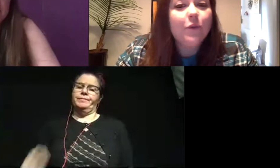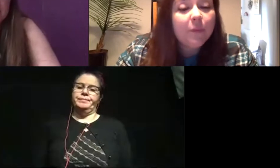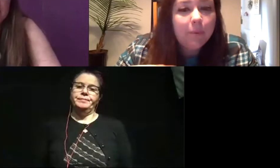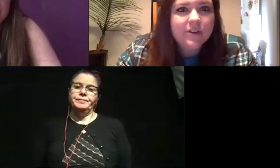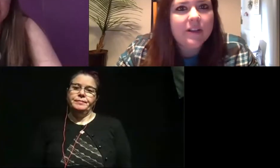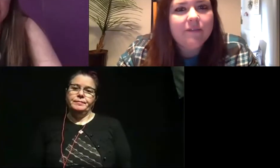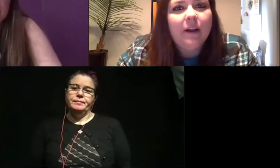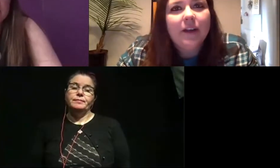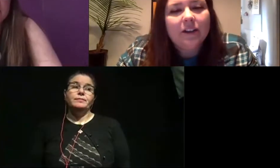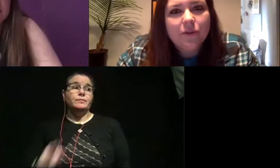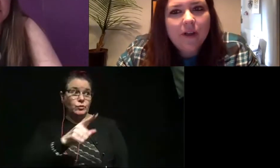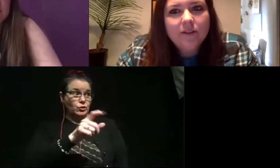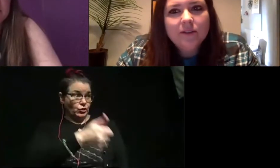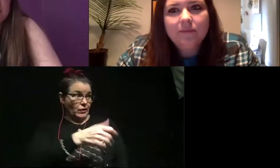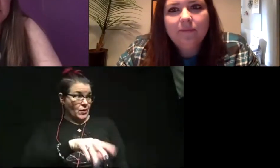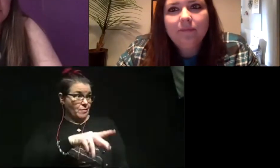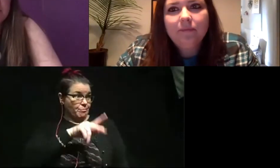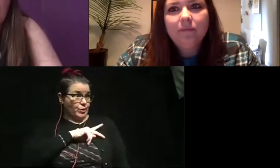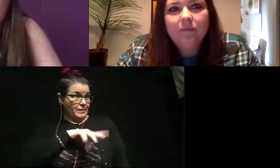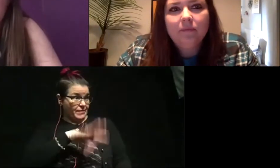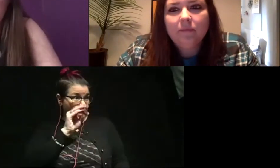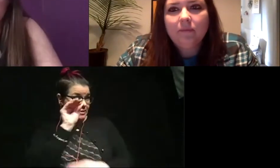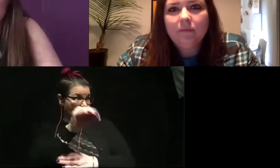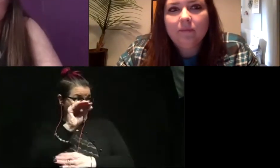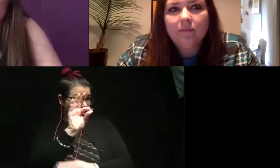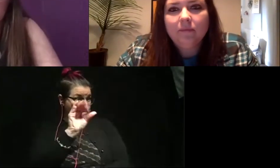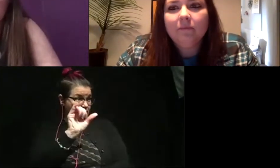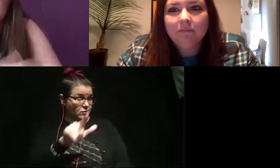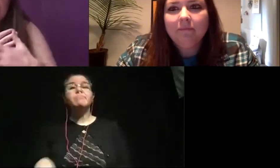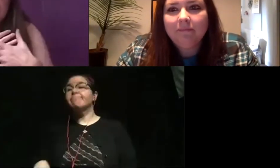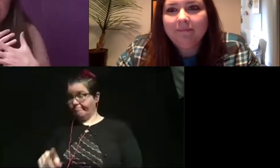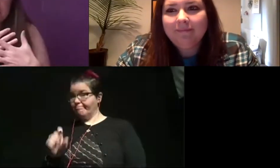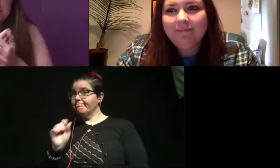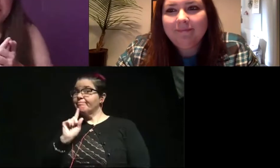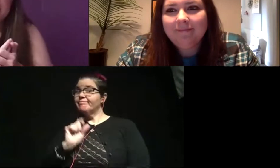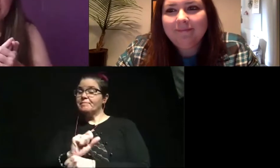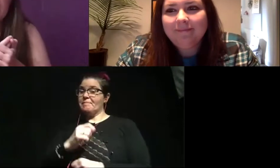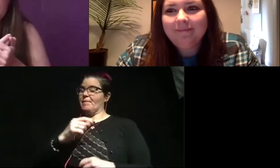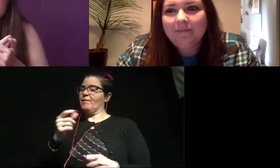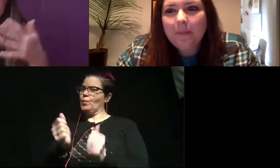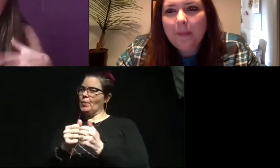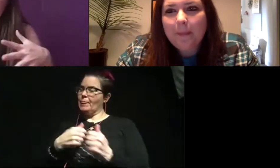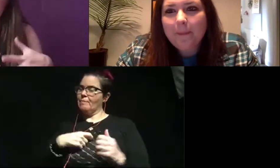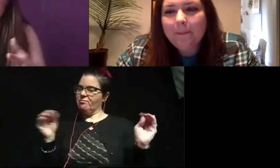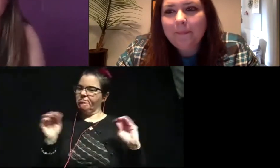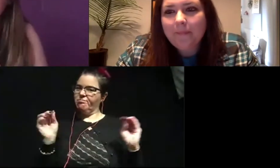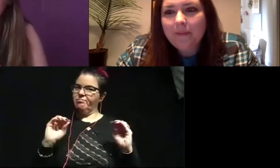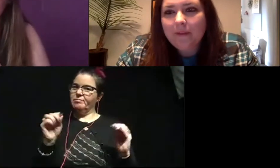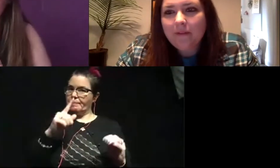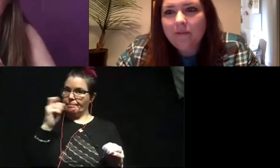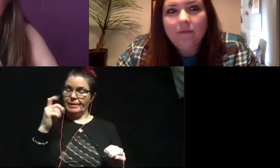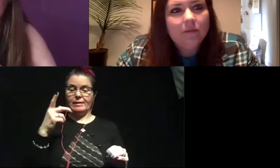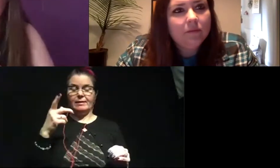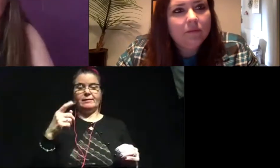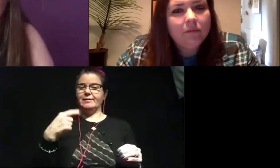Have you ever personally found dinosaur fossils? I have. So I don't have any with me because paleontologists really aren't